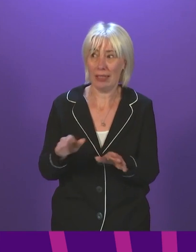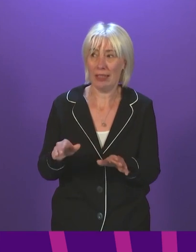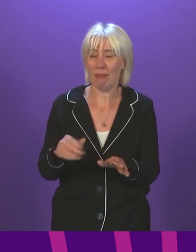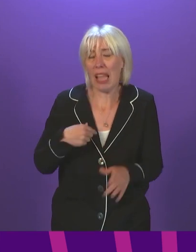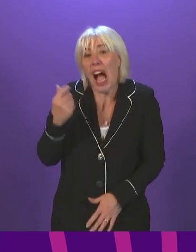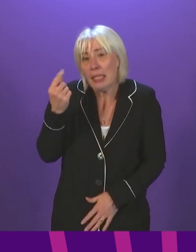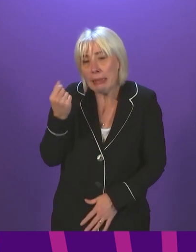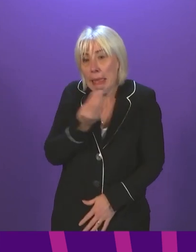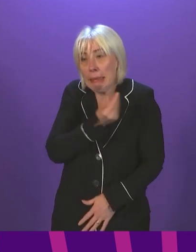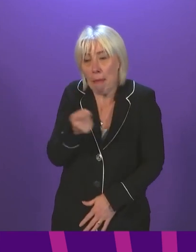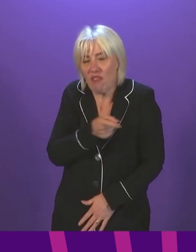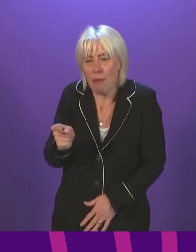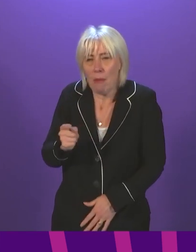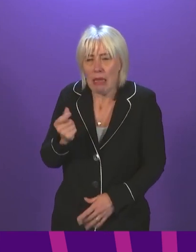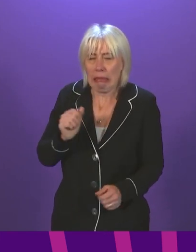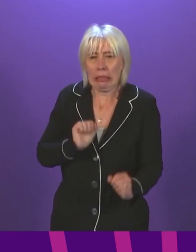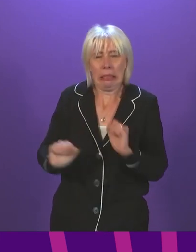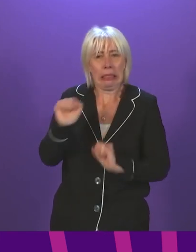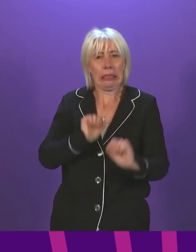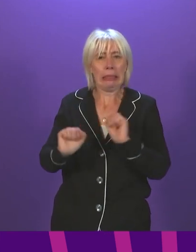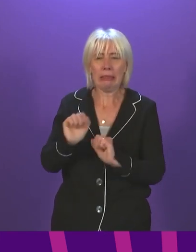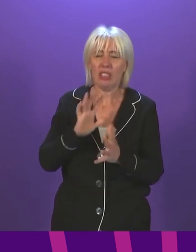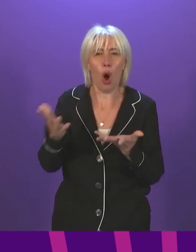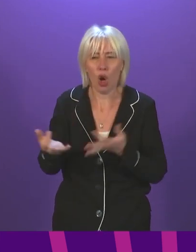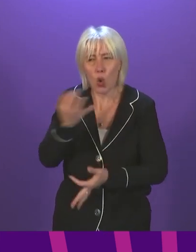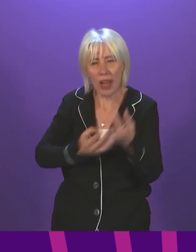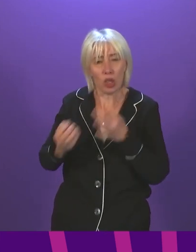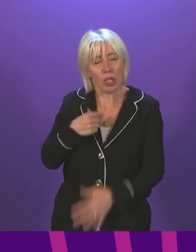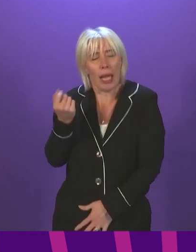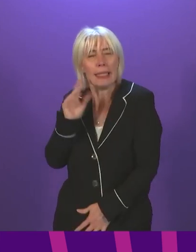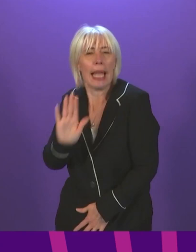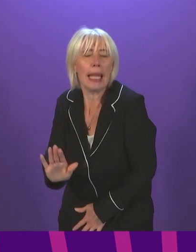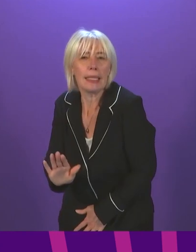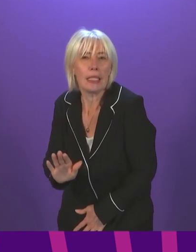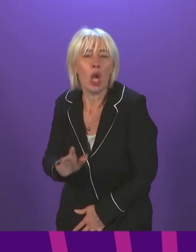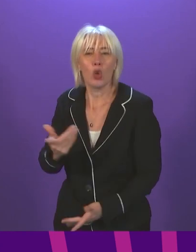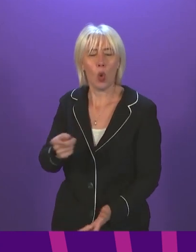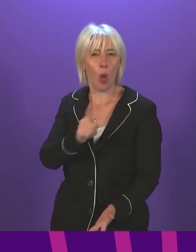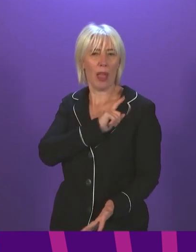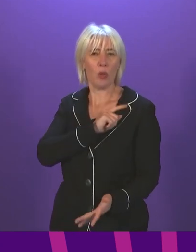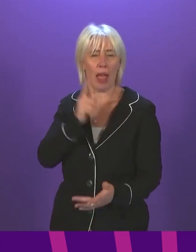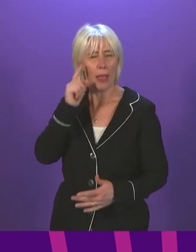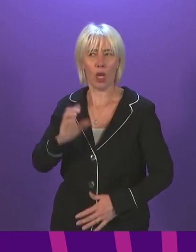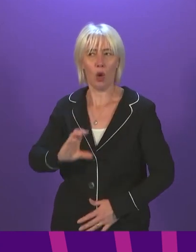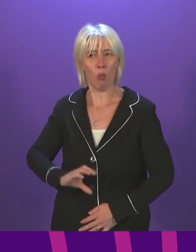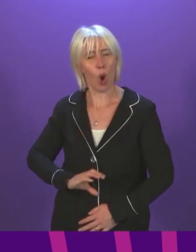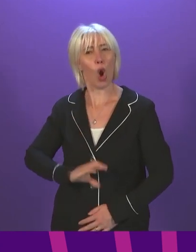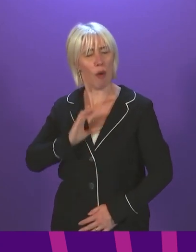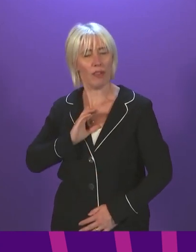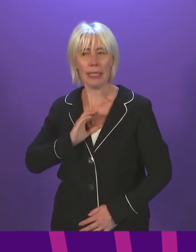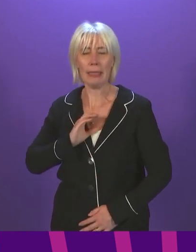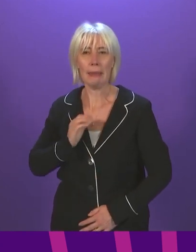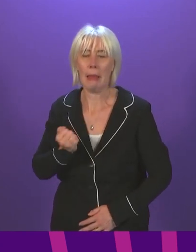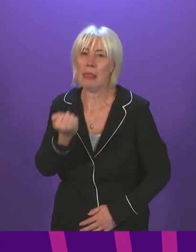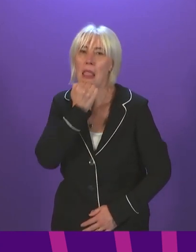about the issues and the questions that younger people will have. And I think if we proceed on that basis, we've got every reason to be confident that we will achieve uptake